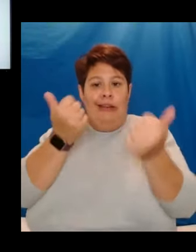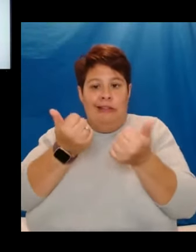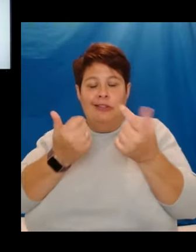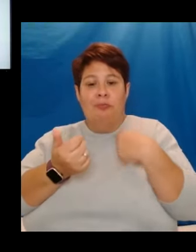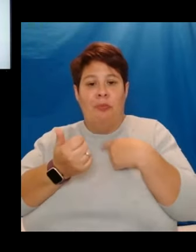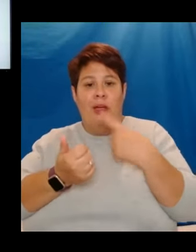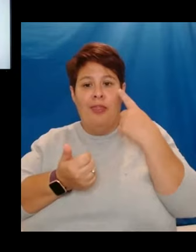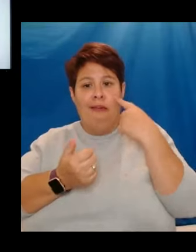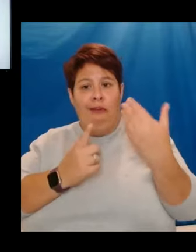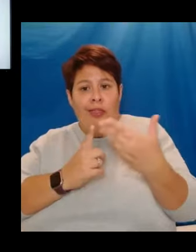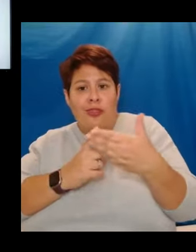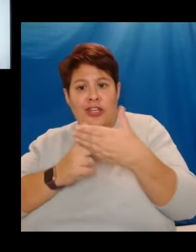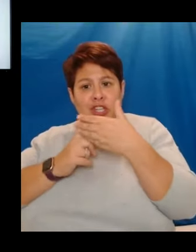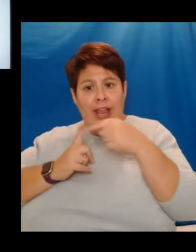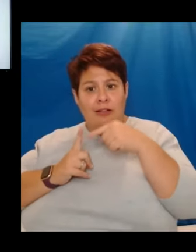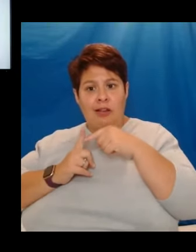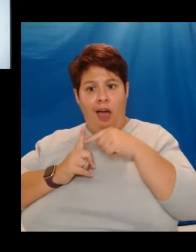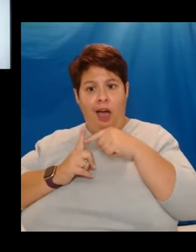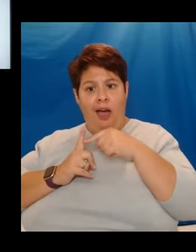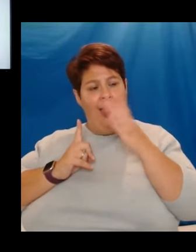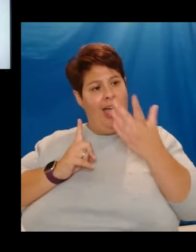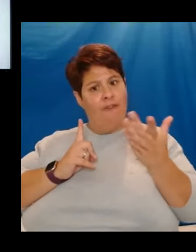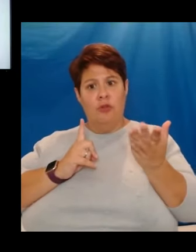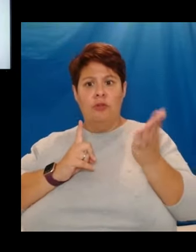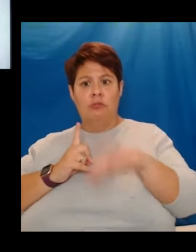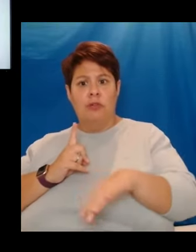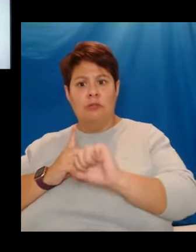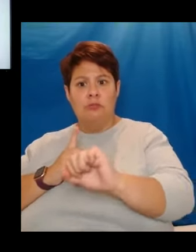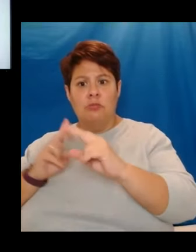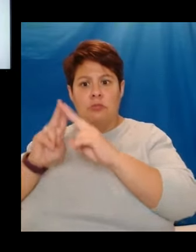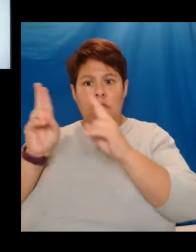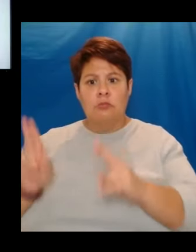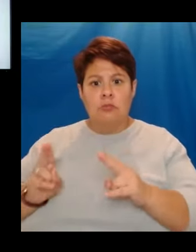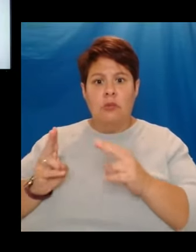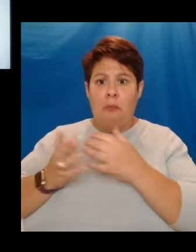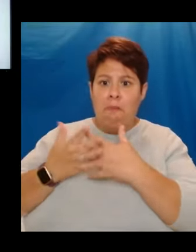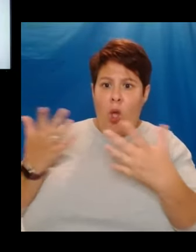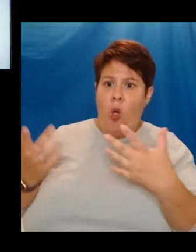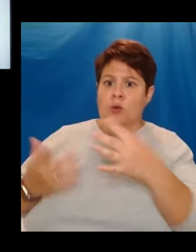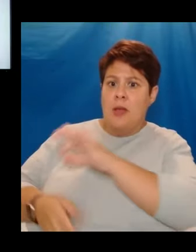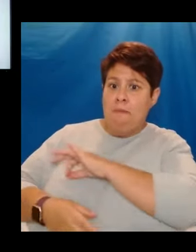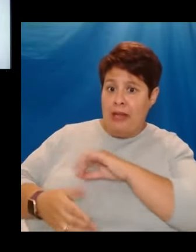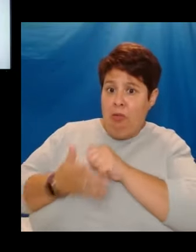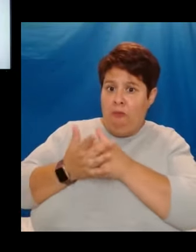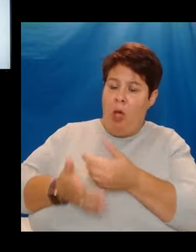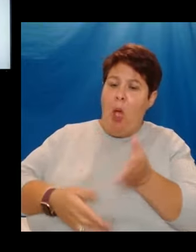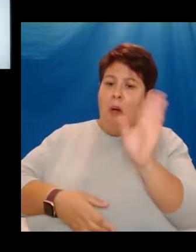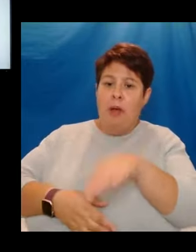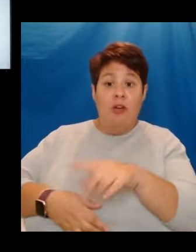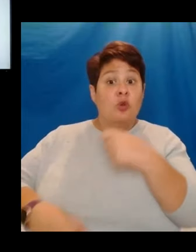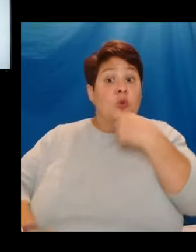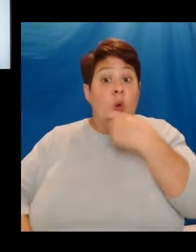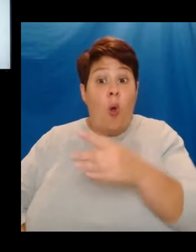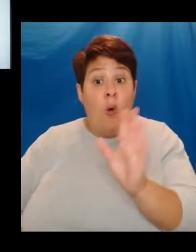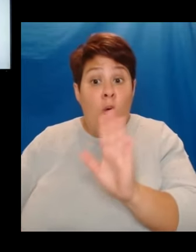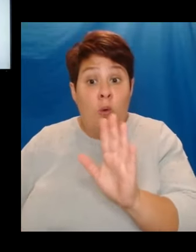shielders would have to return to their houses. Many have been medically advised to do so, not told. That will require some support